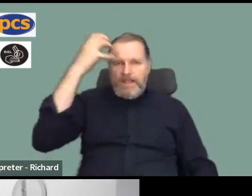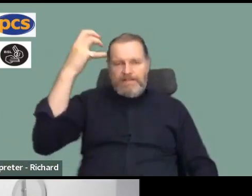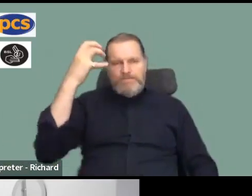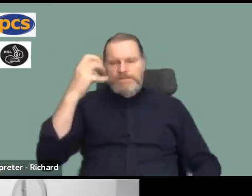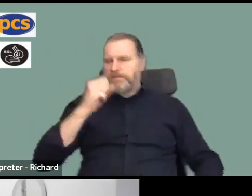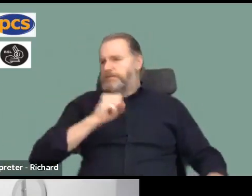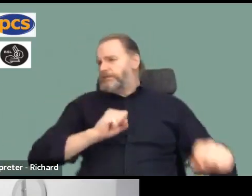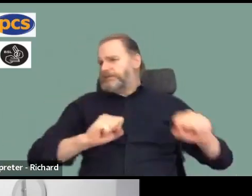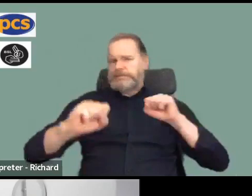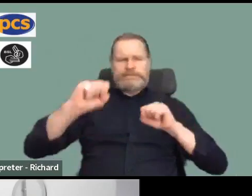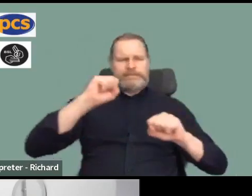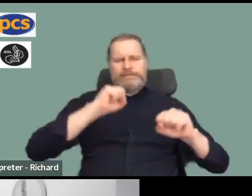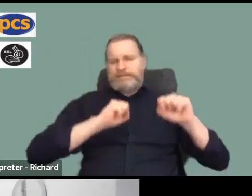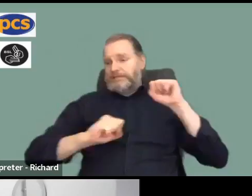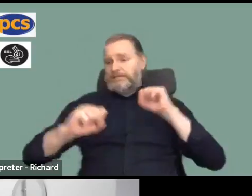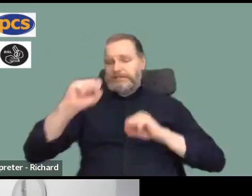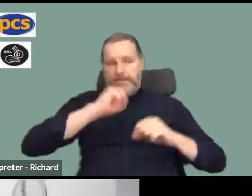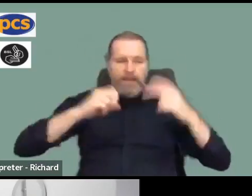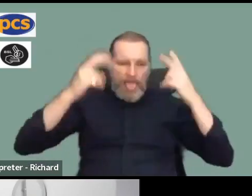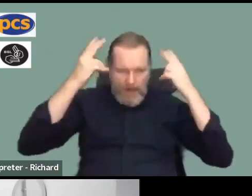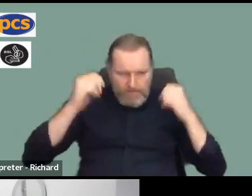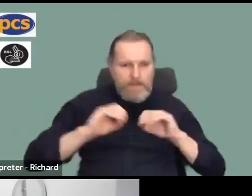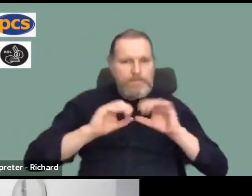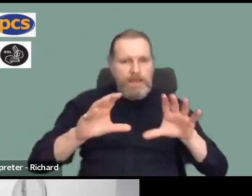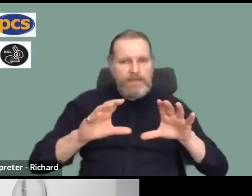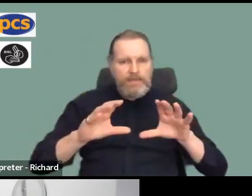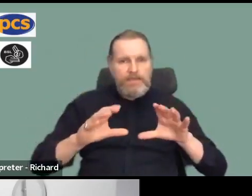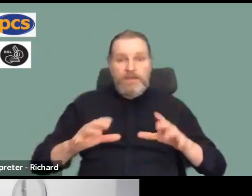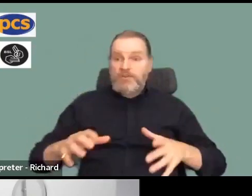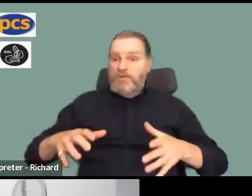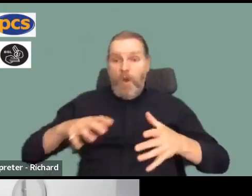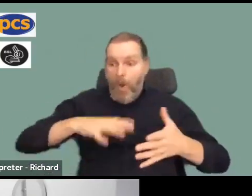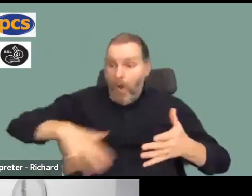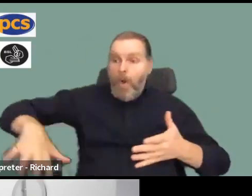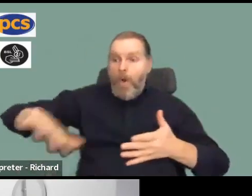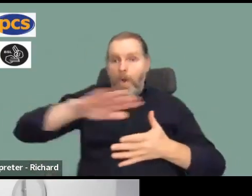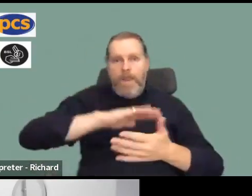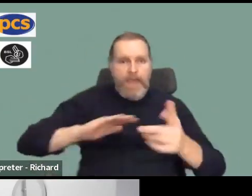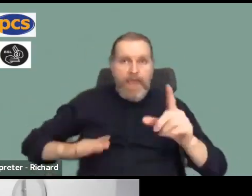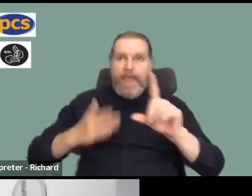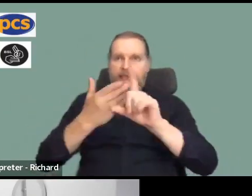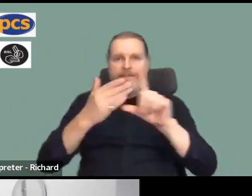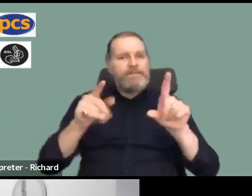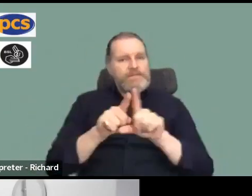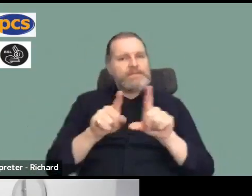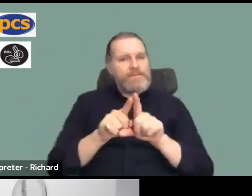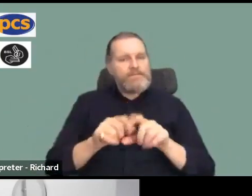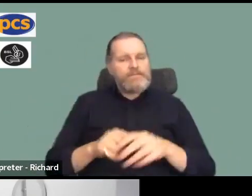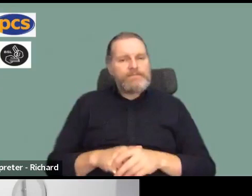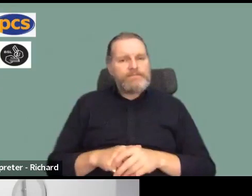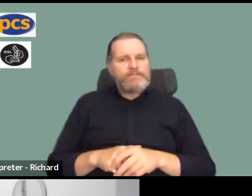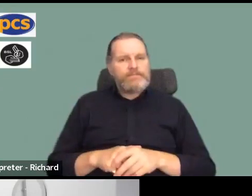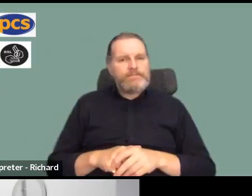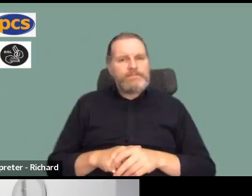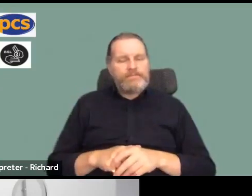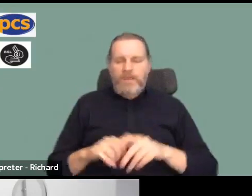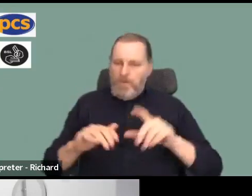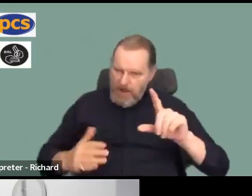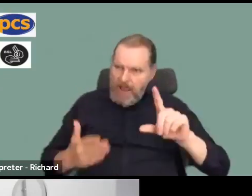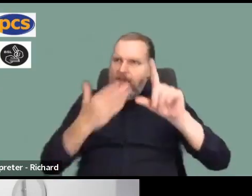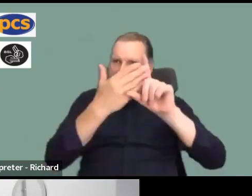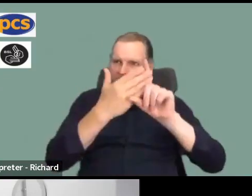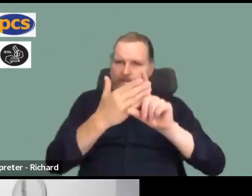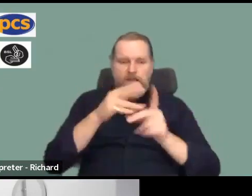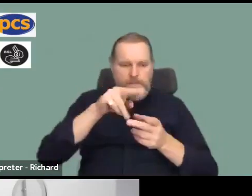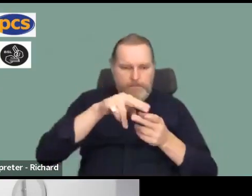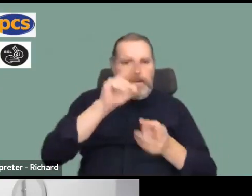withstand. So all roads lead to Rome really, Fran, don't they, that every single person who's spoken tonight all understands that if